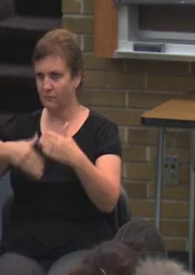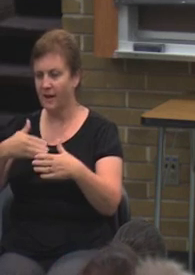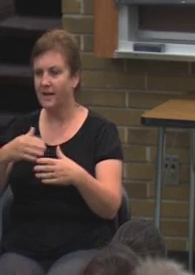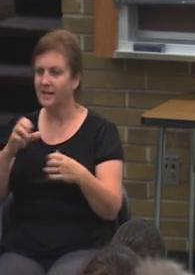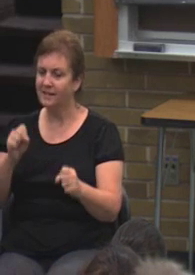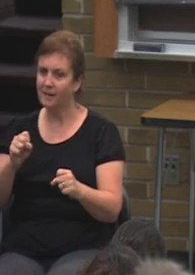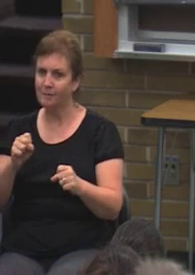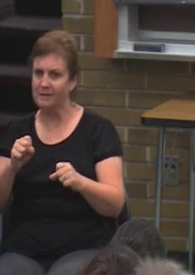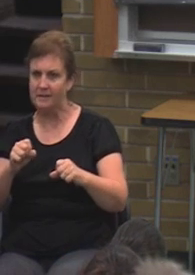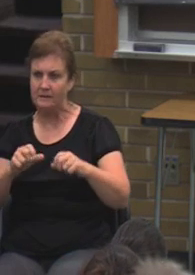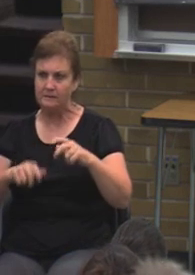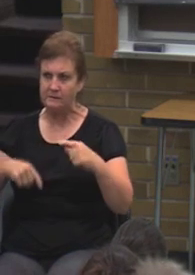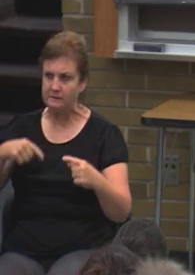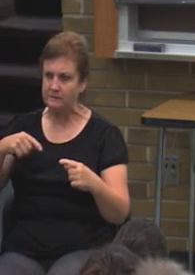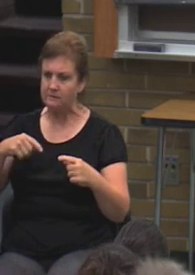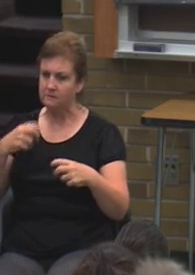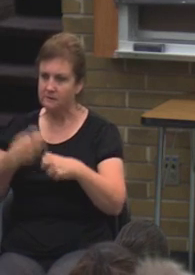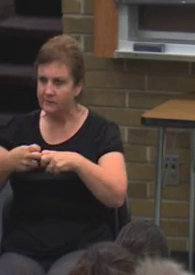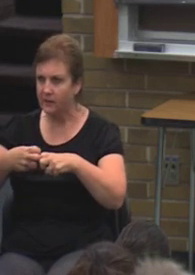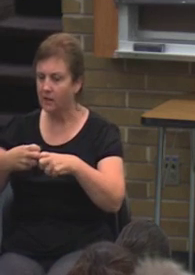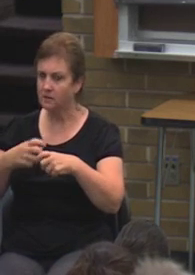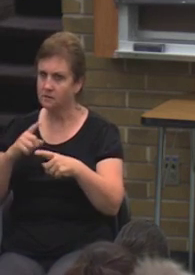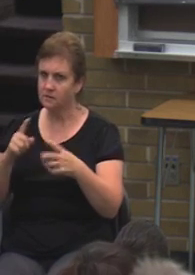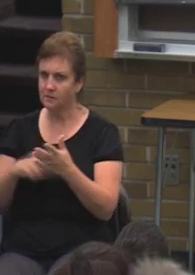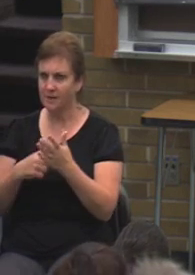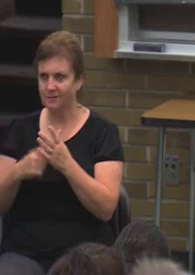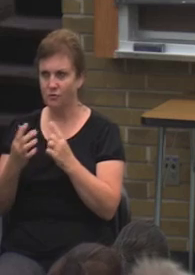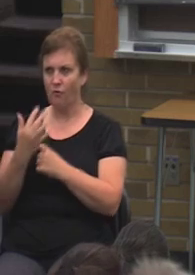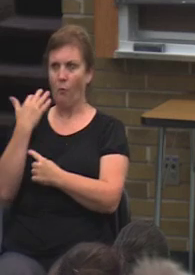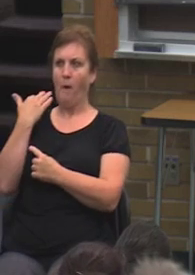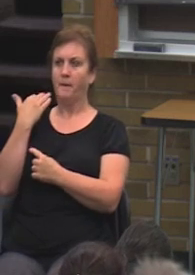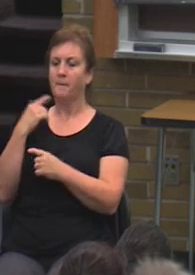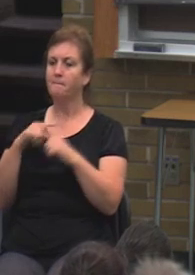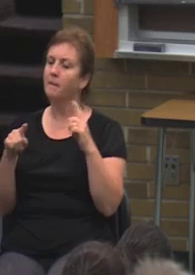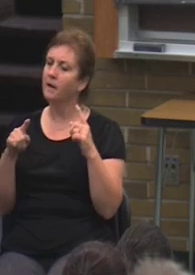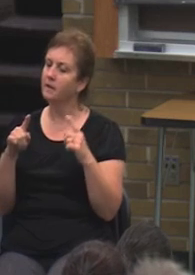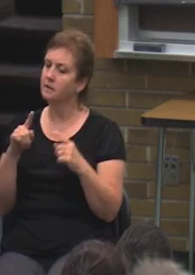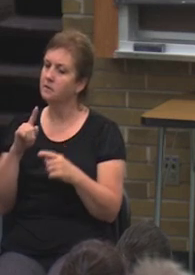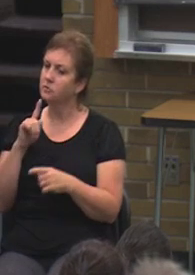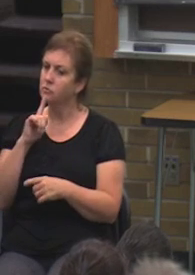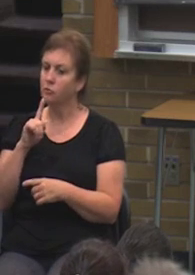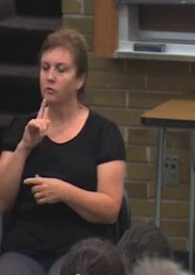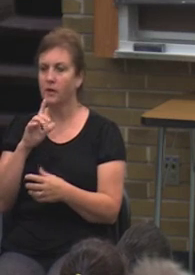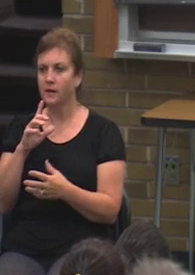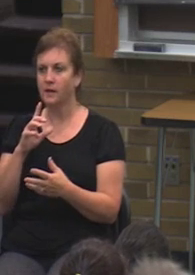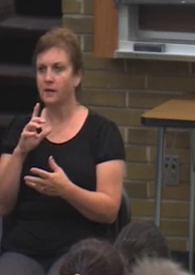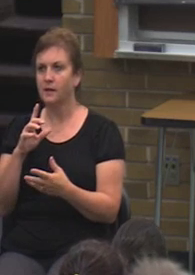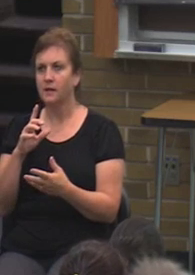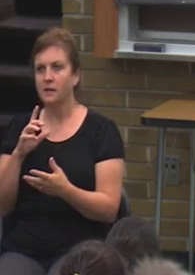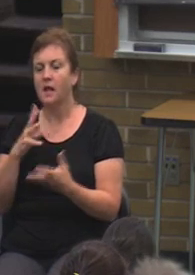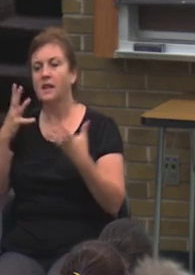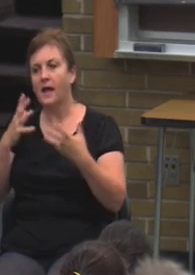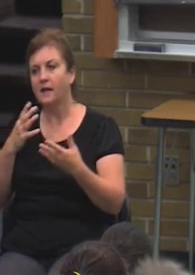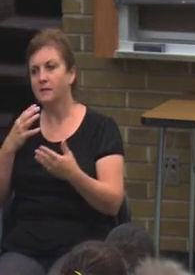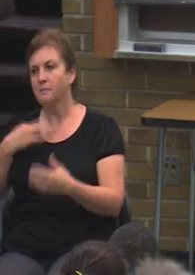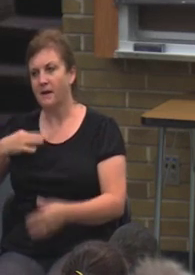little bit cumbersome and overwhelming. But I assure you that the benefits outweigh that by far.